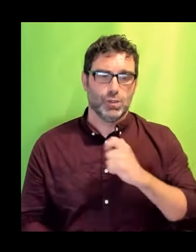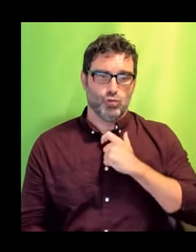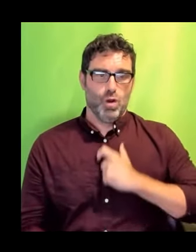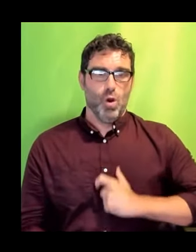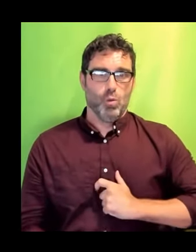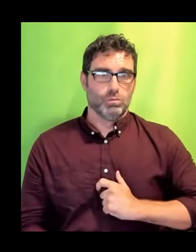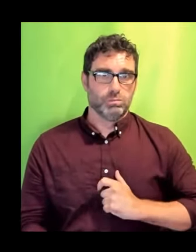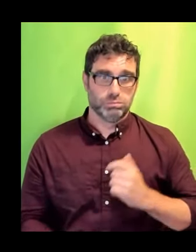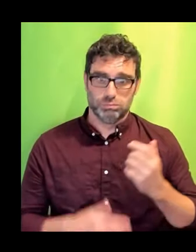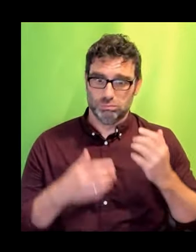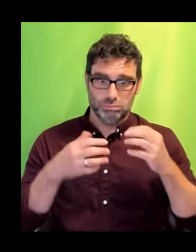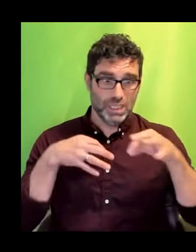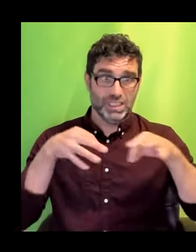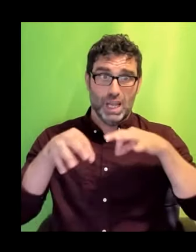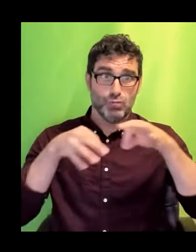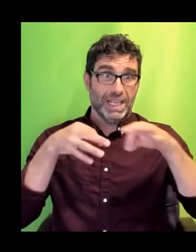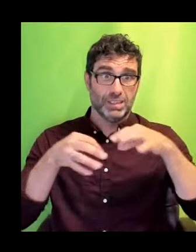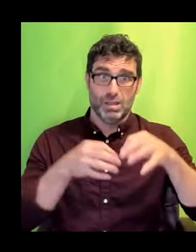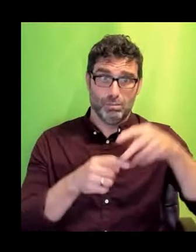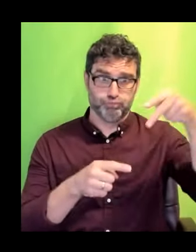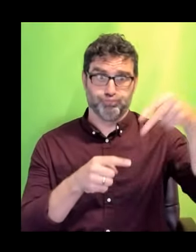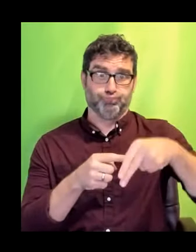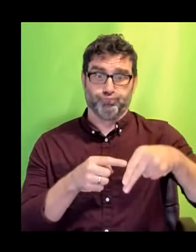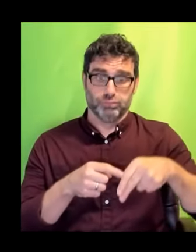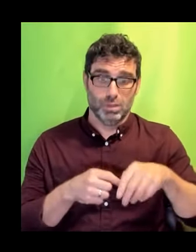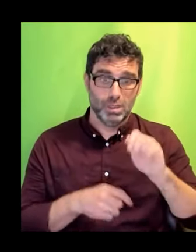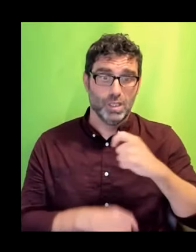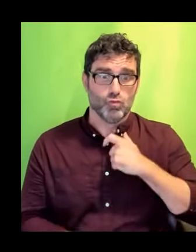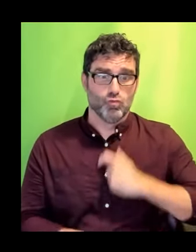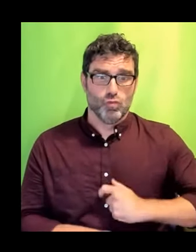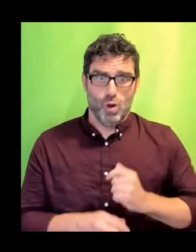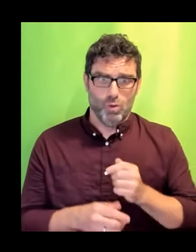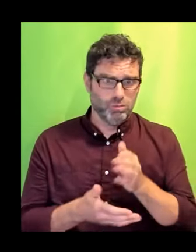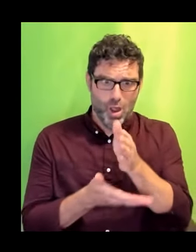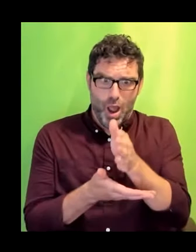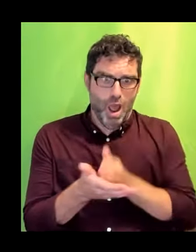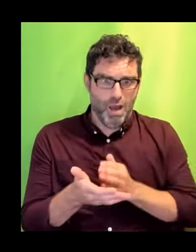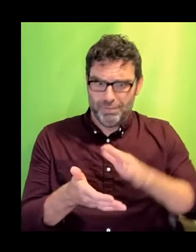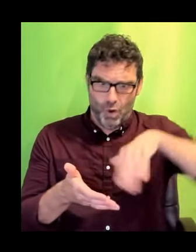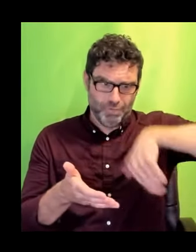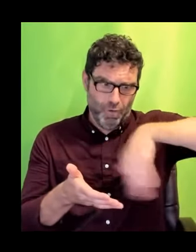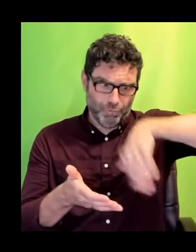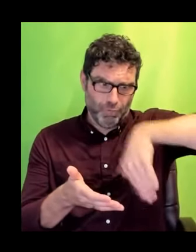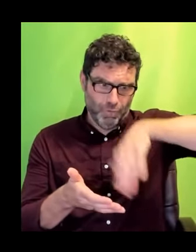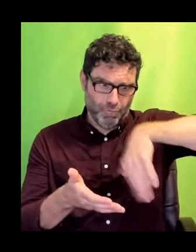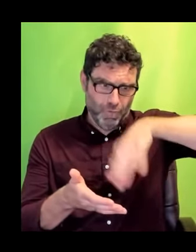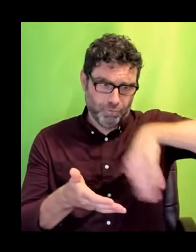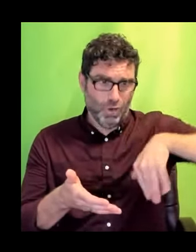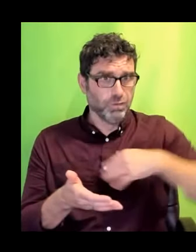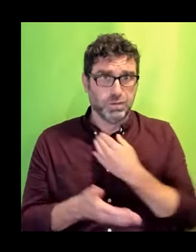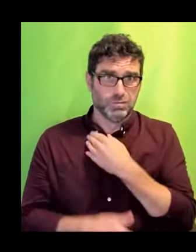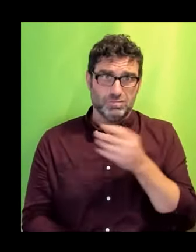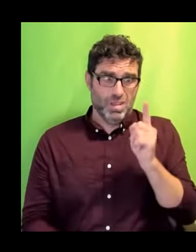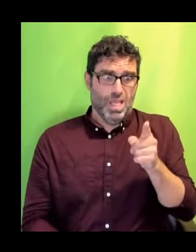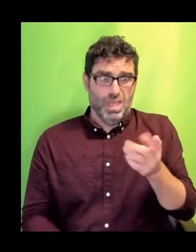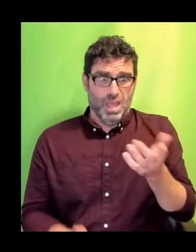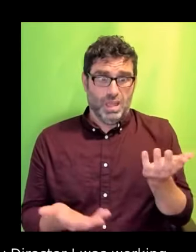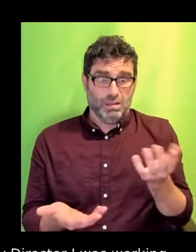in a meeting in front of me by director I was working with. He thought my friend wasn't up to the job.